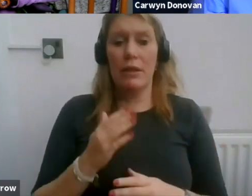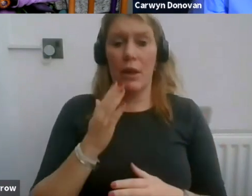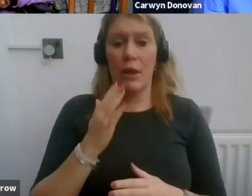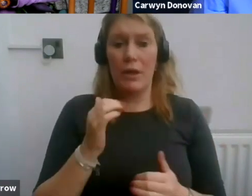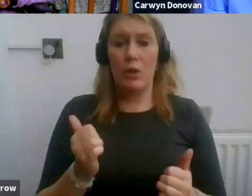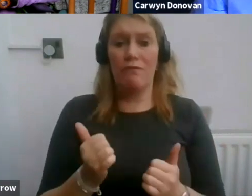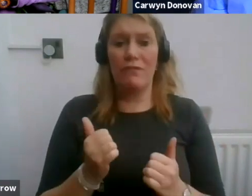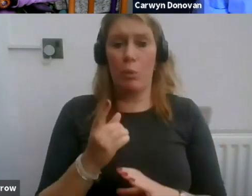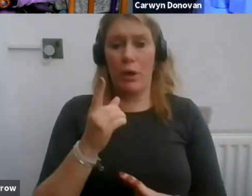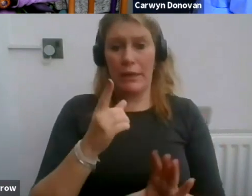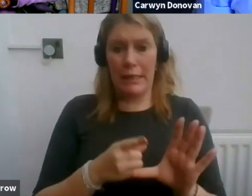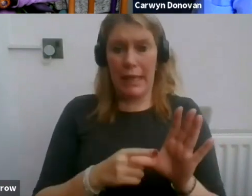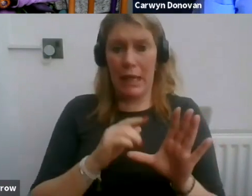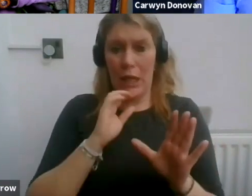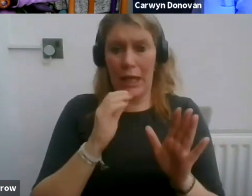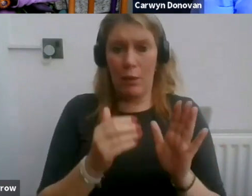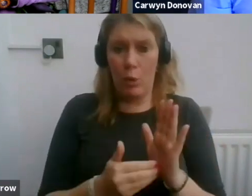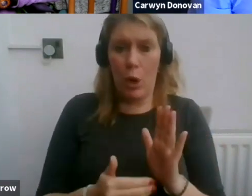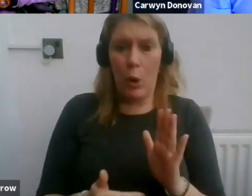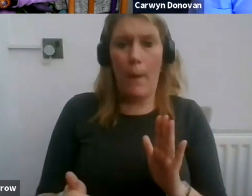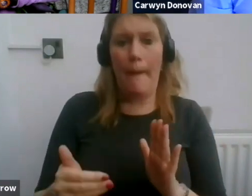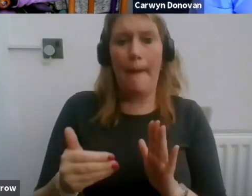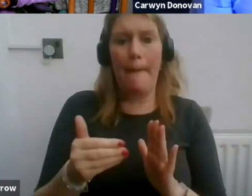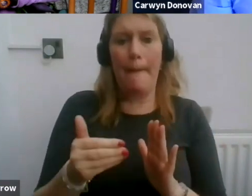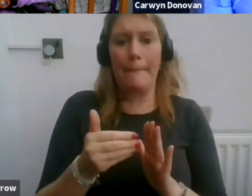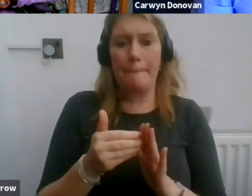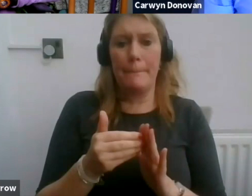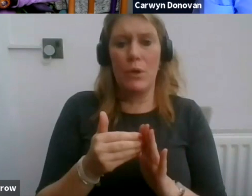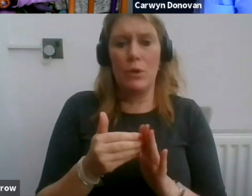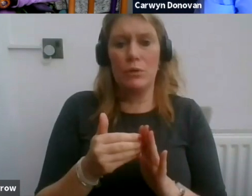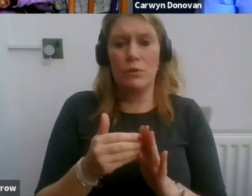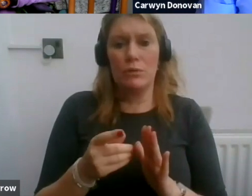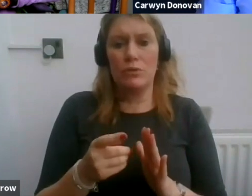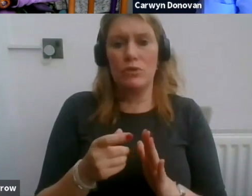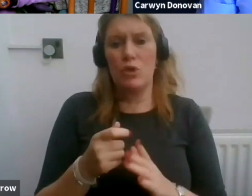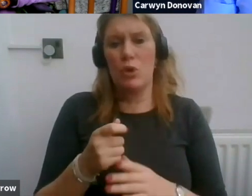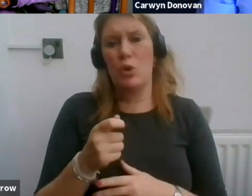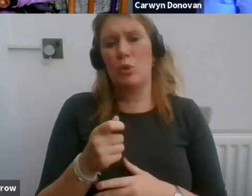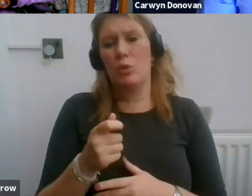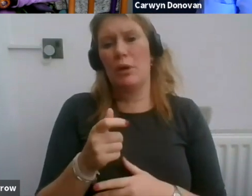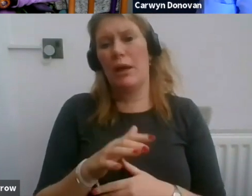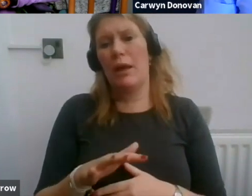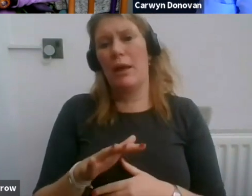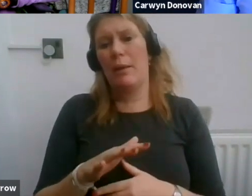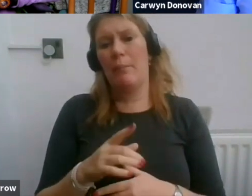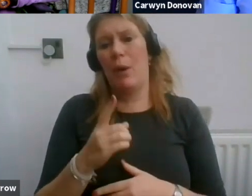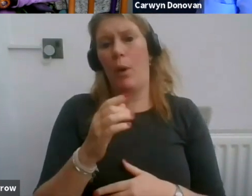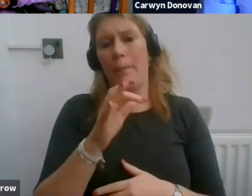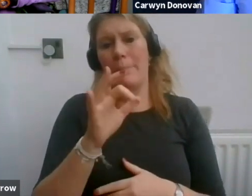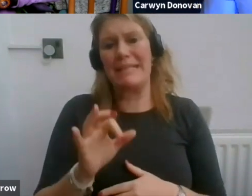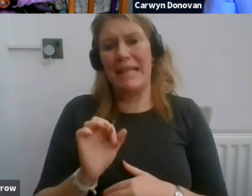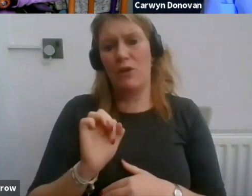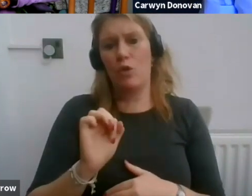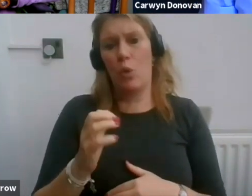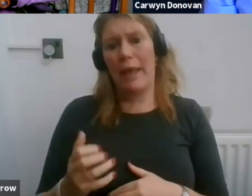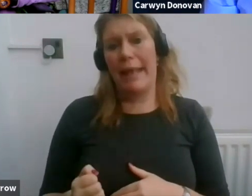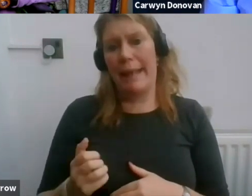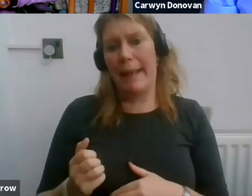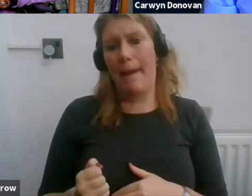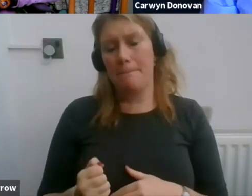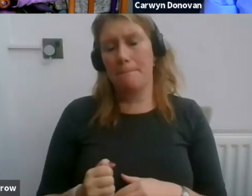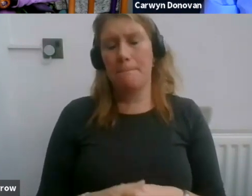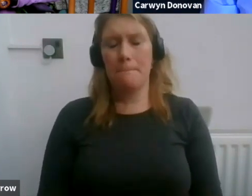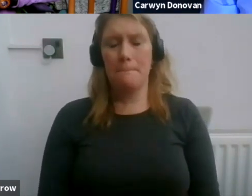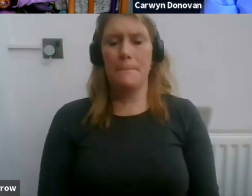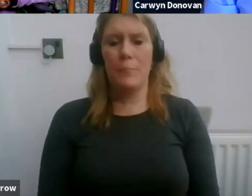people, it'll go to a banded subscription rate, which is usually around about 1% of your income. So that's